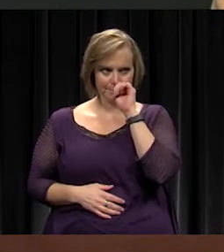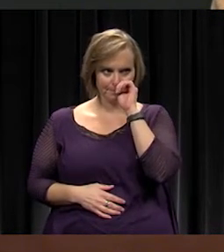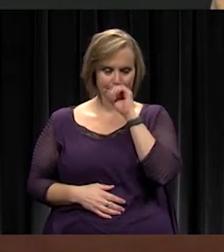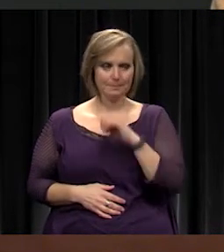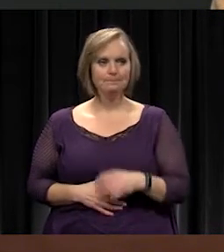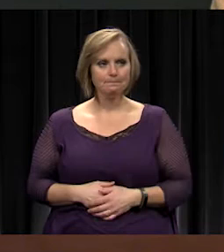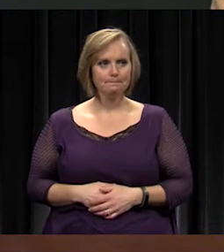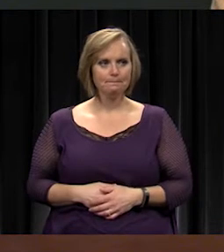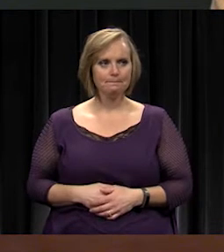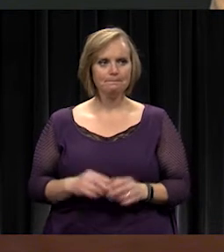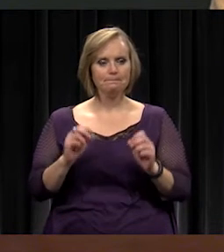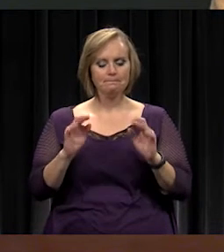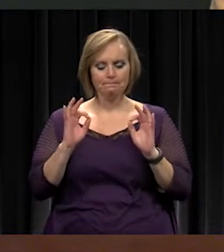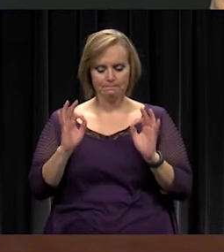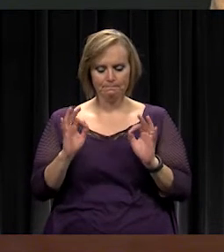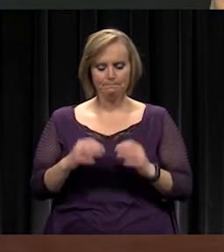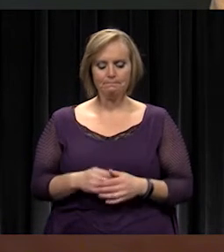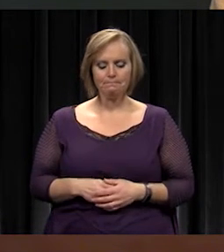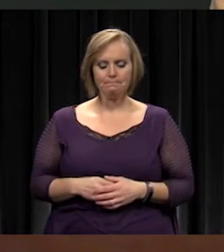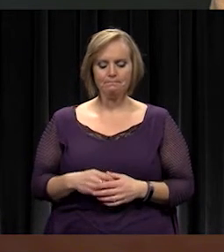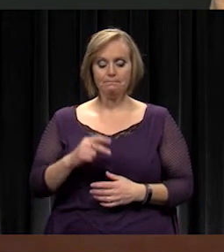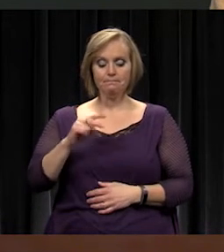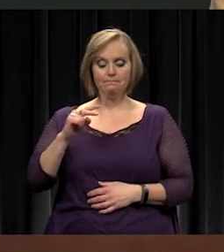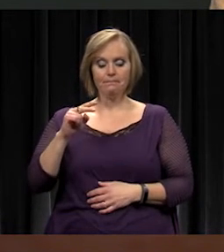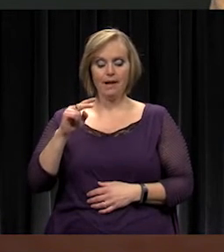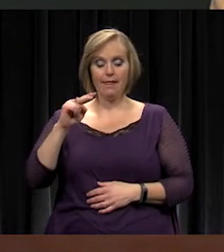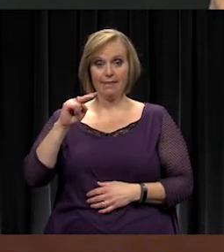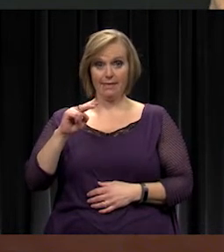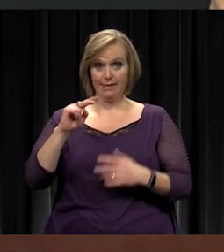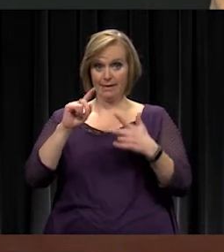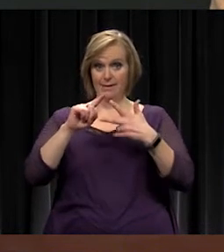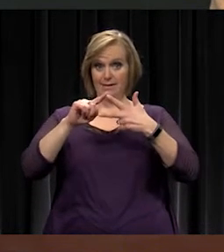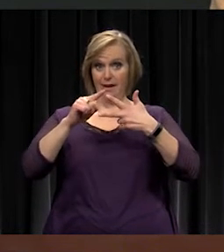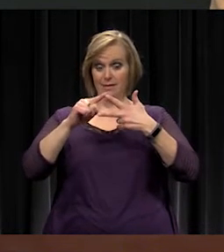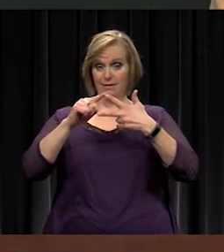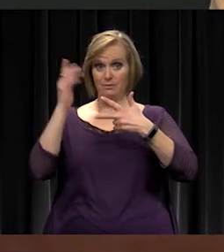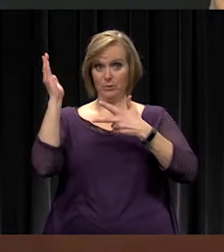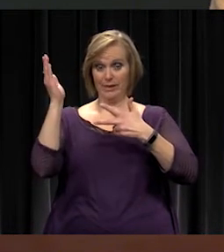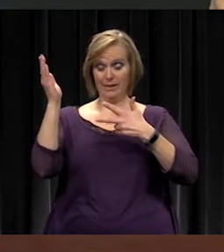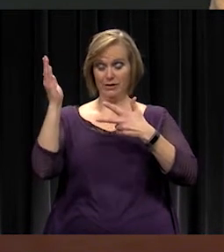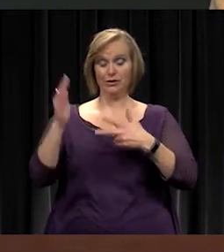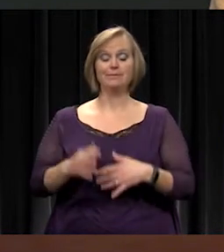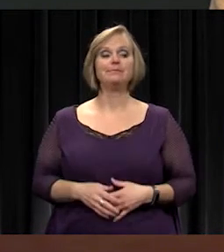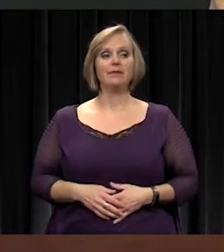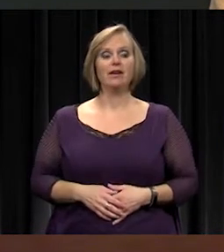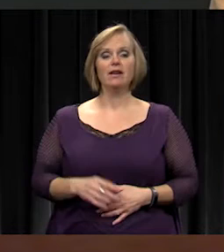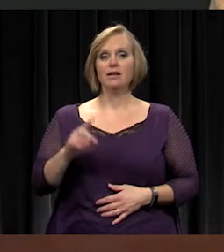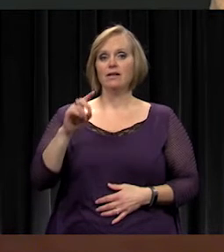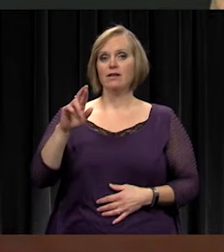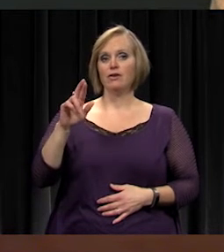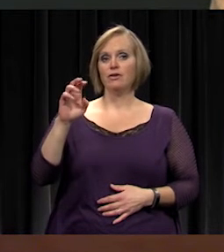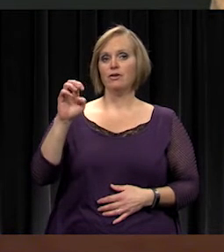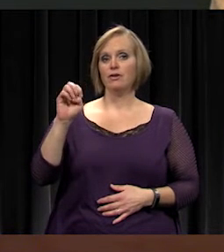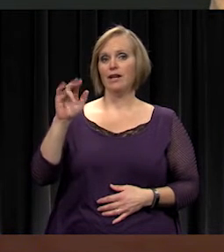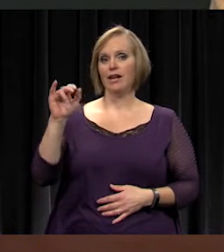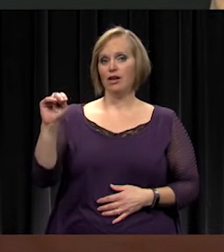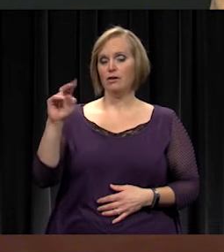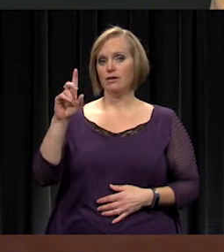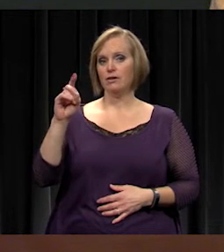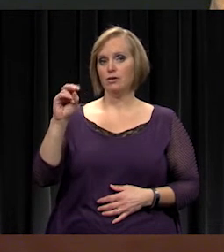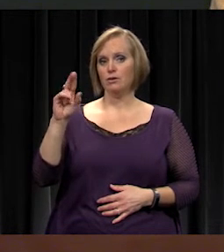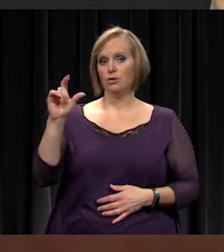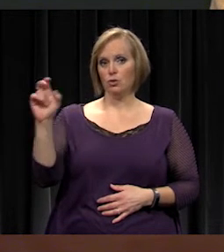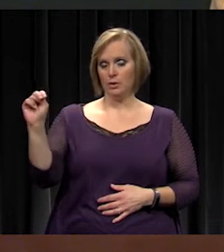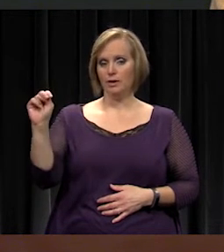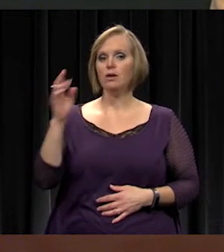Very good. All right. Well, our second presentation tonight, Dr. Erin Dugan is going to come up and she's going to